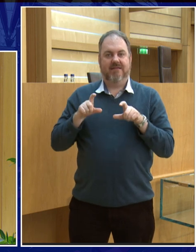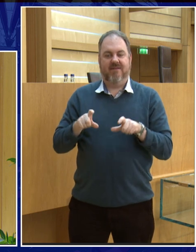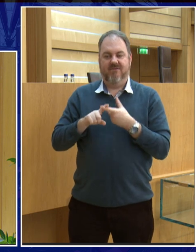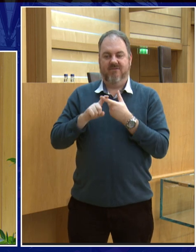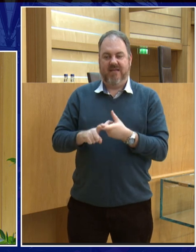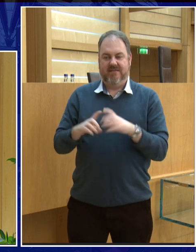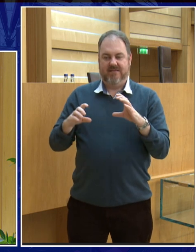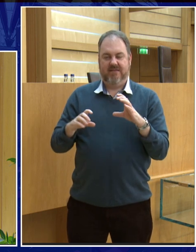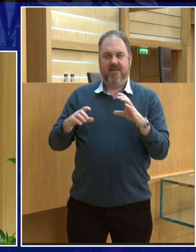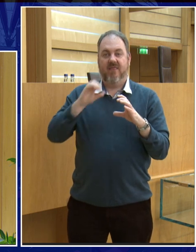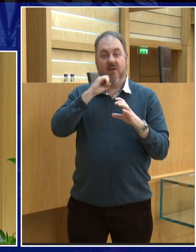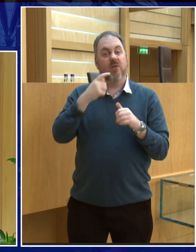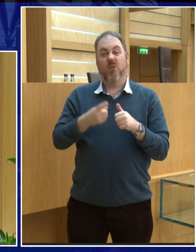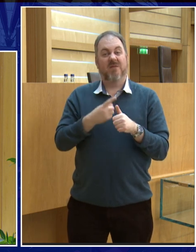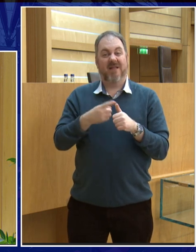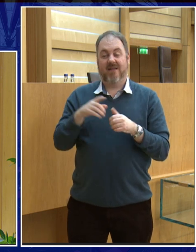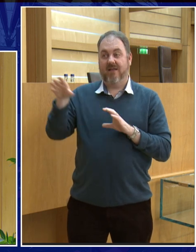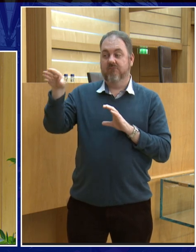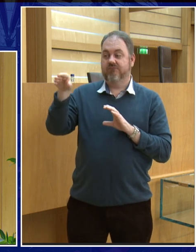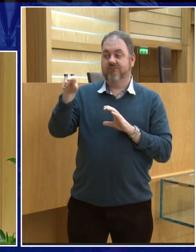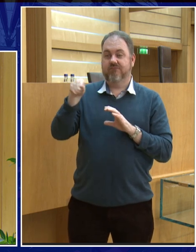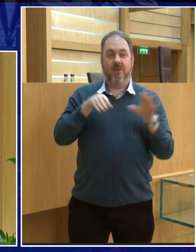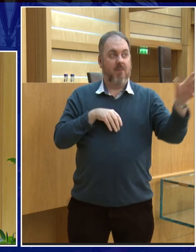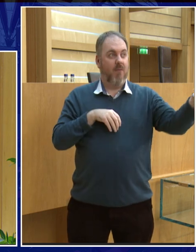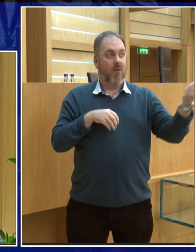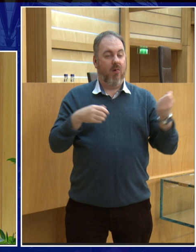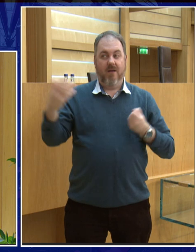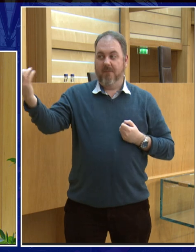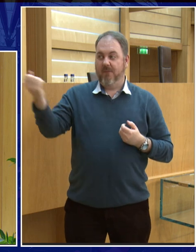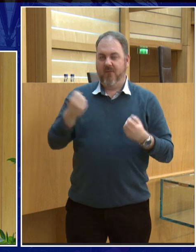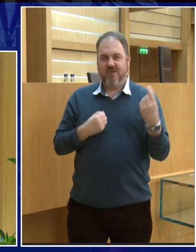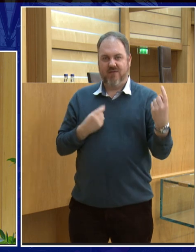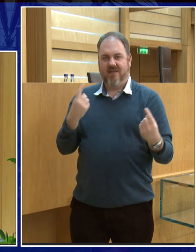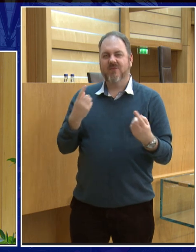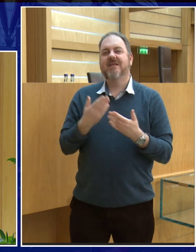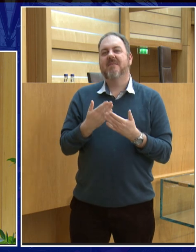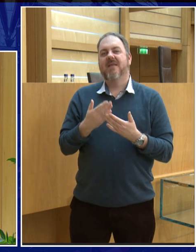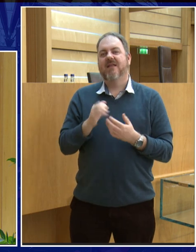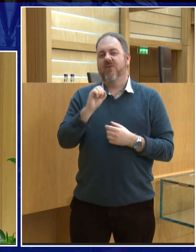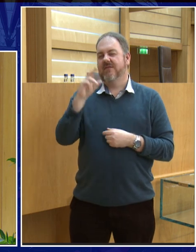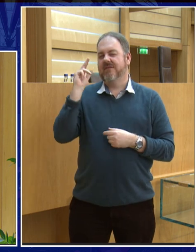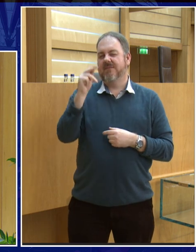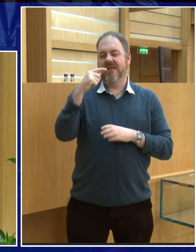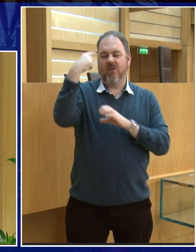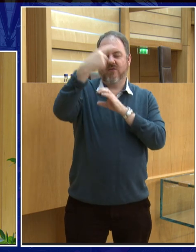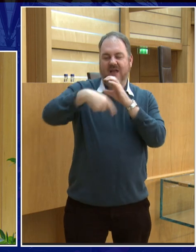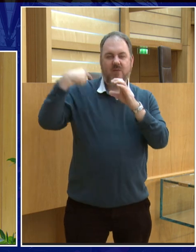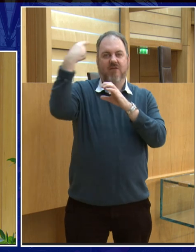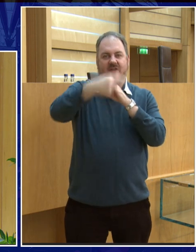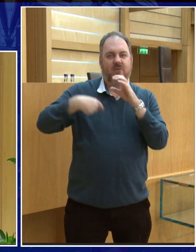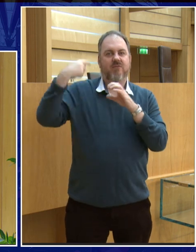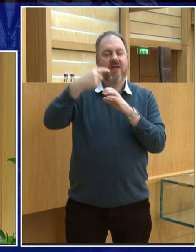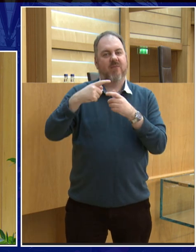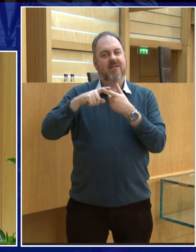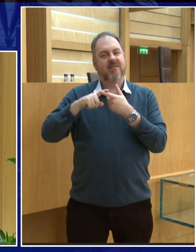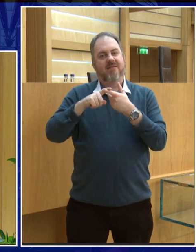gravity is a force that attracts things, but it's the velocity of these things, the speed of the things, that actually keeps them in orbit around the bodies they're